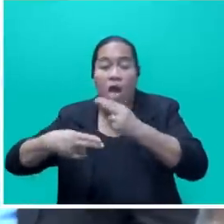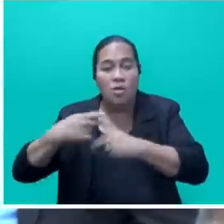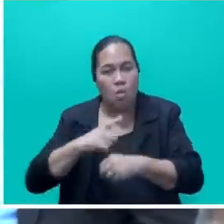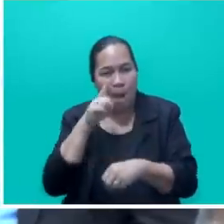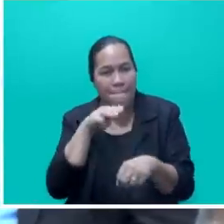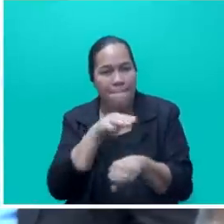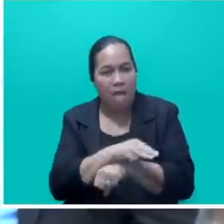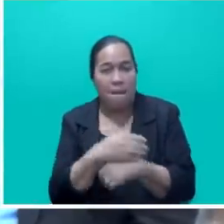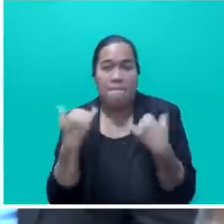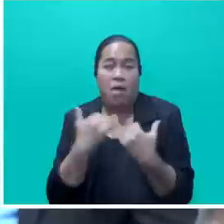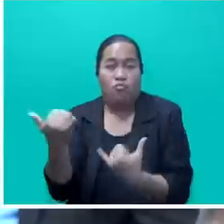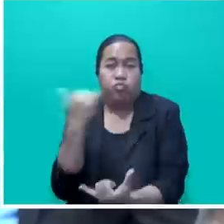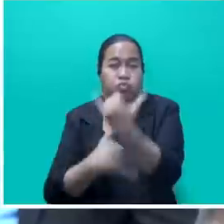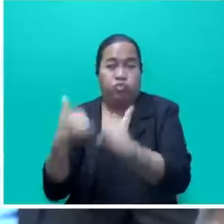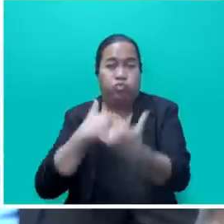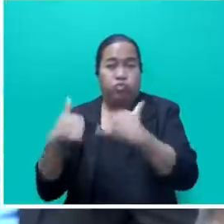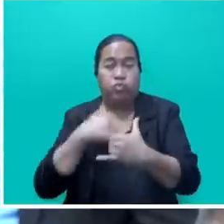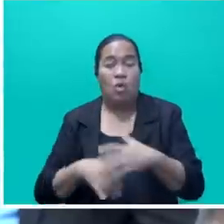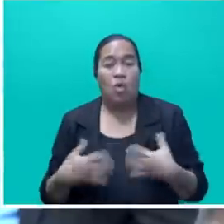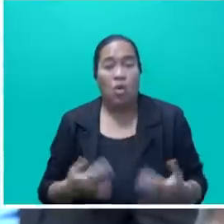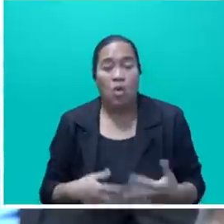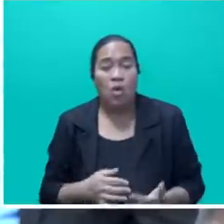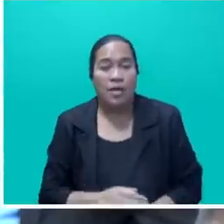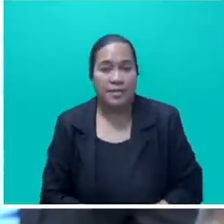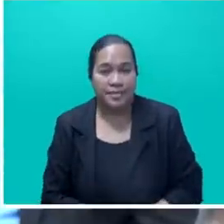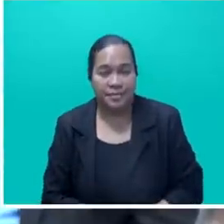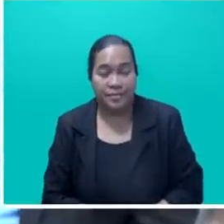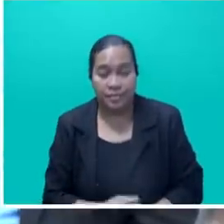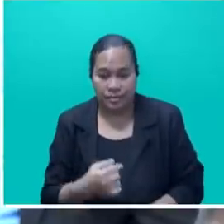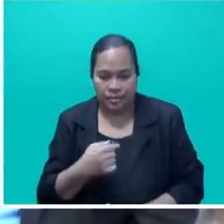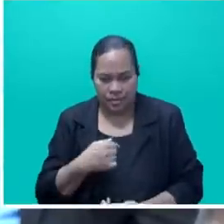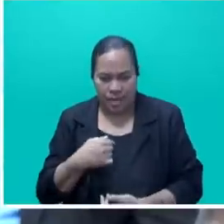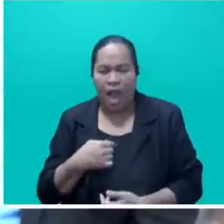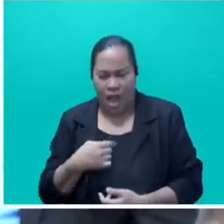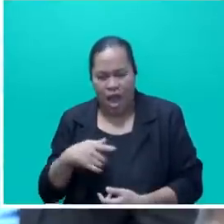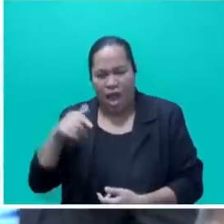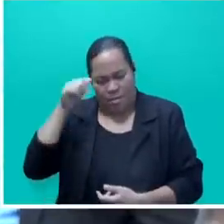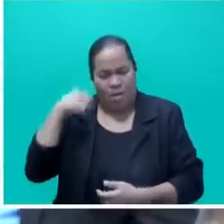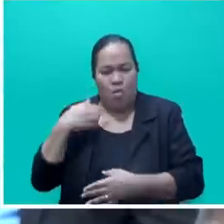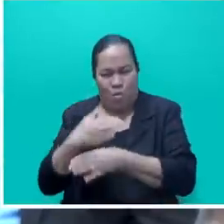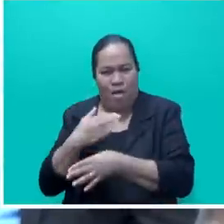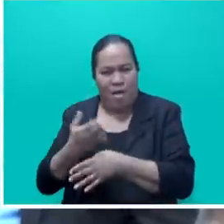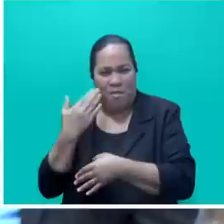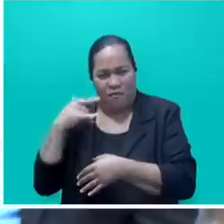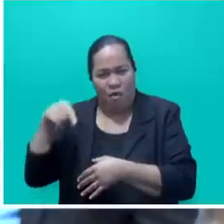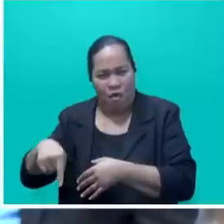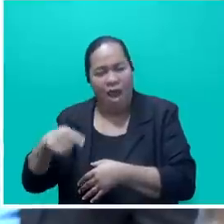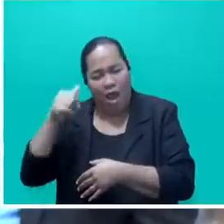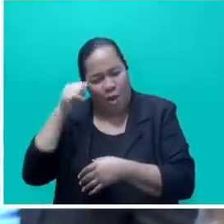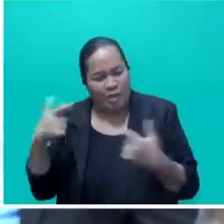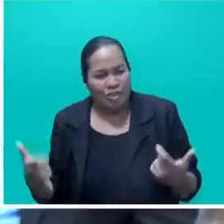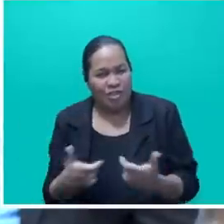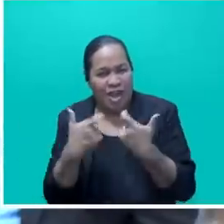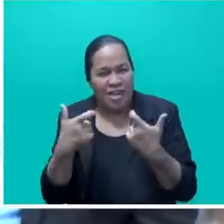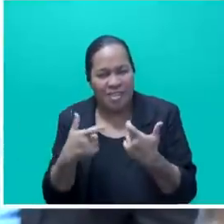month. Mr. Speaker, Sir, I come from the industry and I know how challenging the pandemic would have been on the